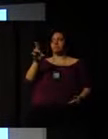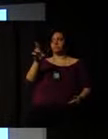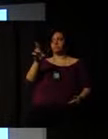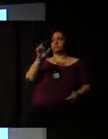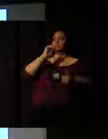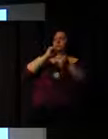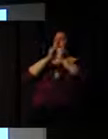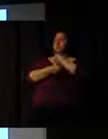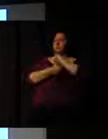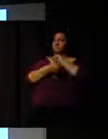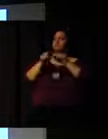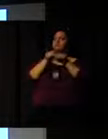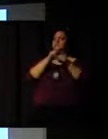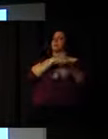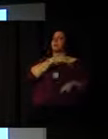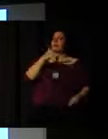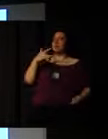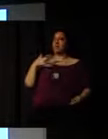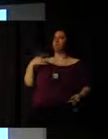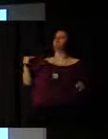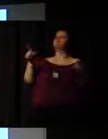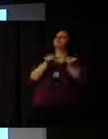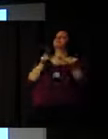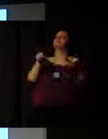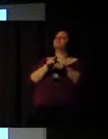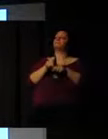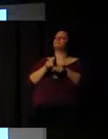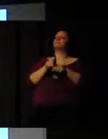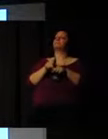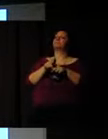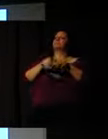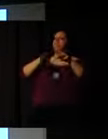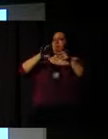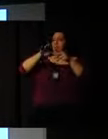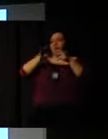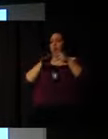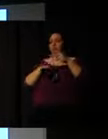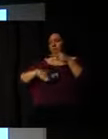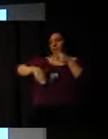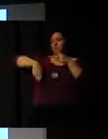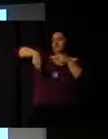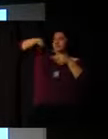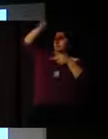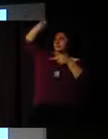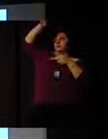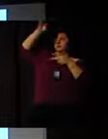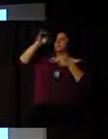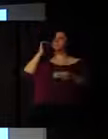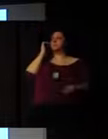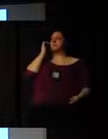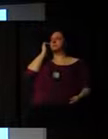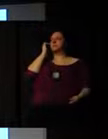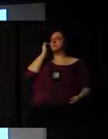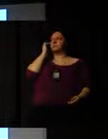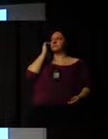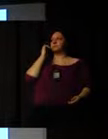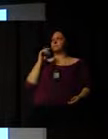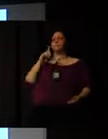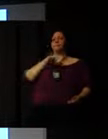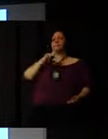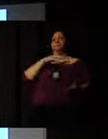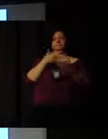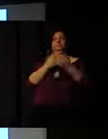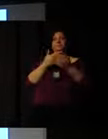where we're talking about South Africa. We've got unemployed youth. And then obviously we've got university students, students that are studying